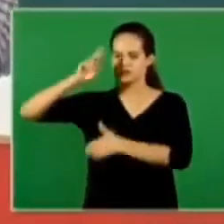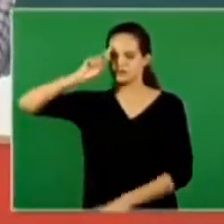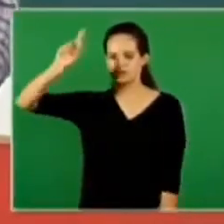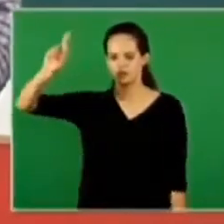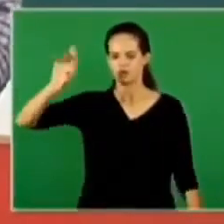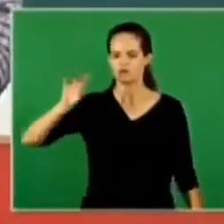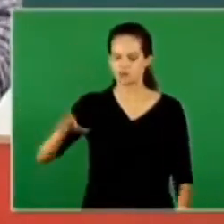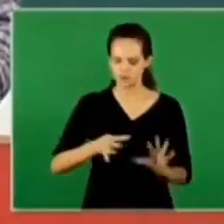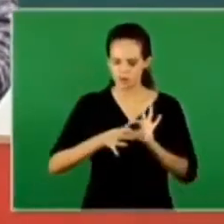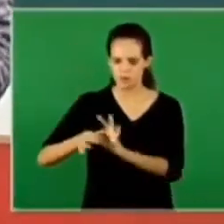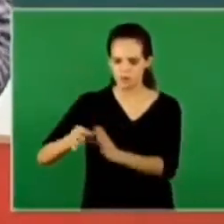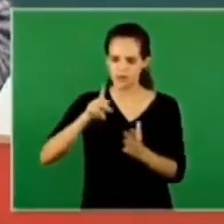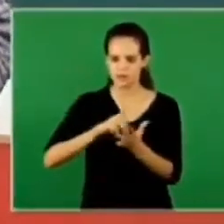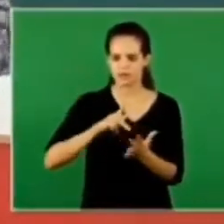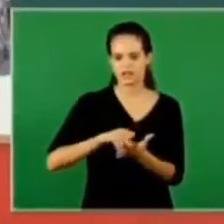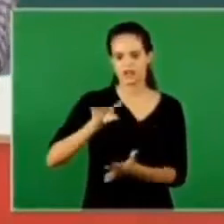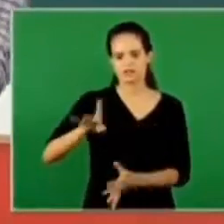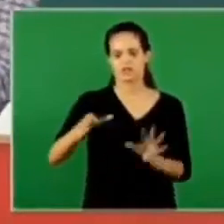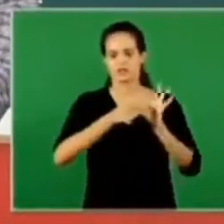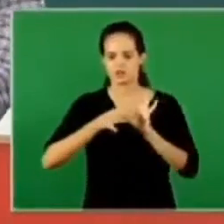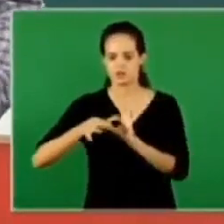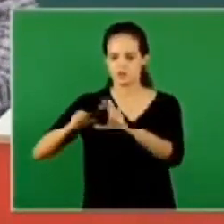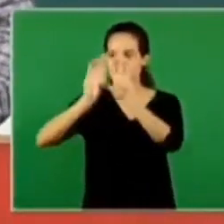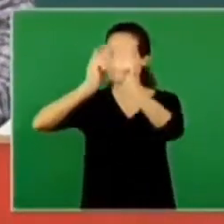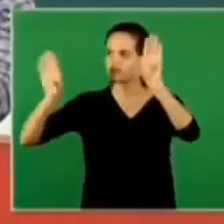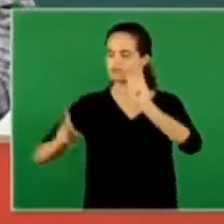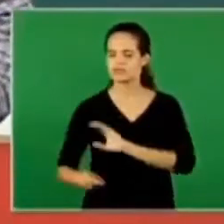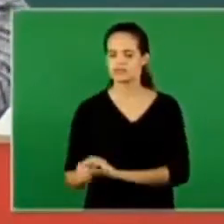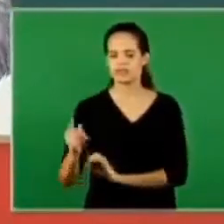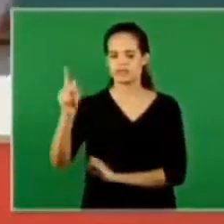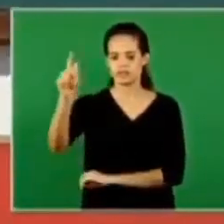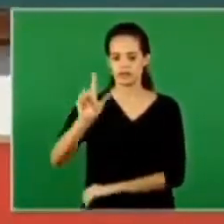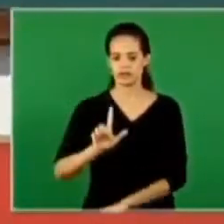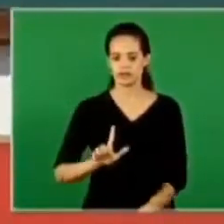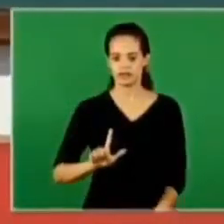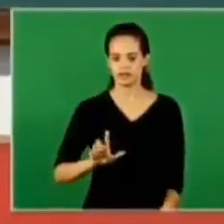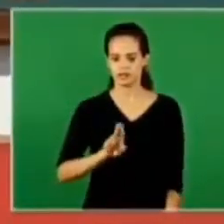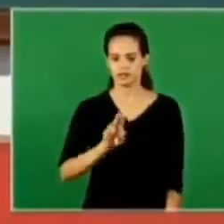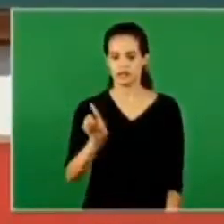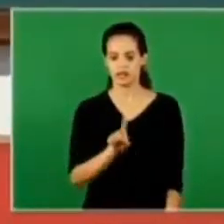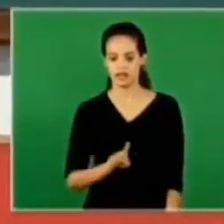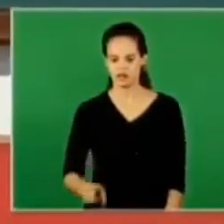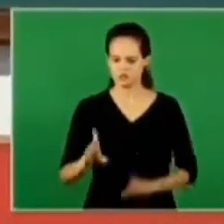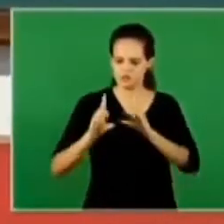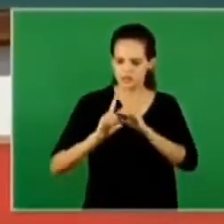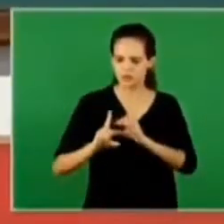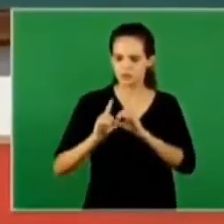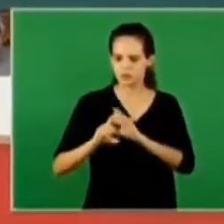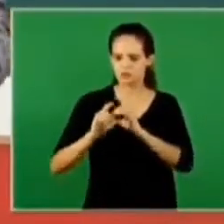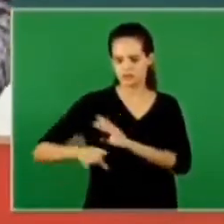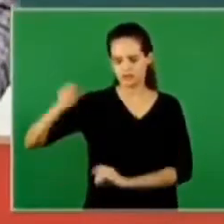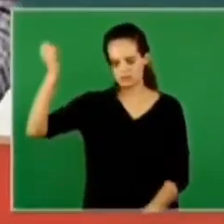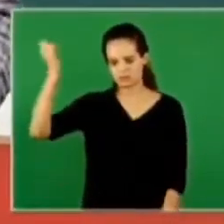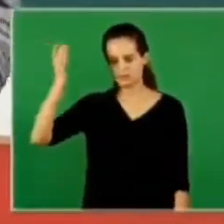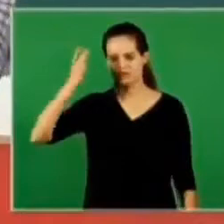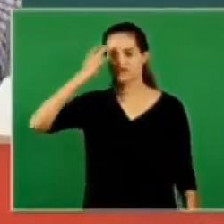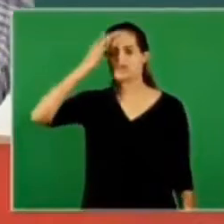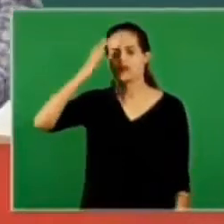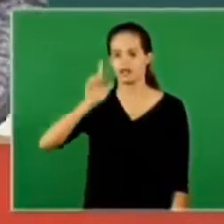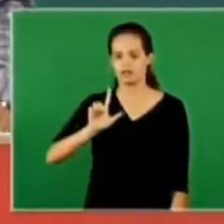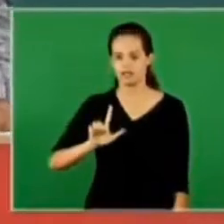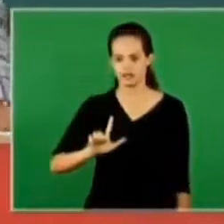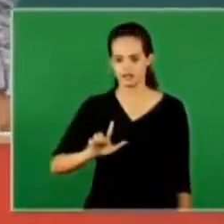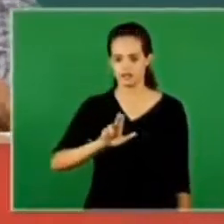only fellowship the truth remains only in fellowship we can find eternal life the light is the path to over the